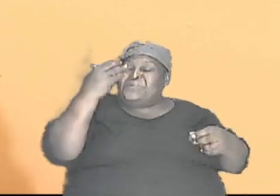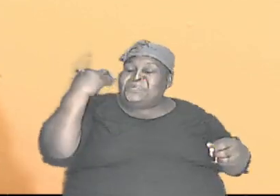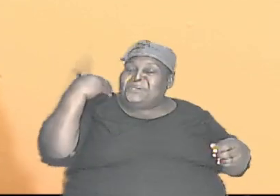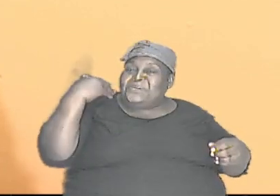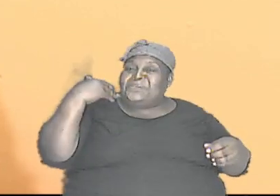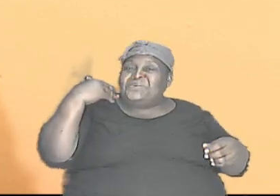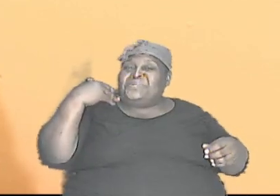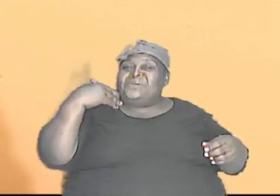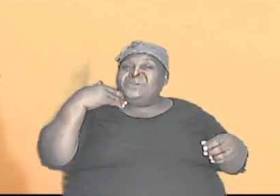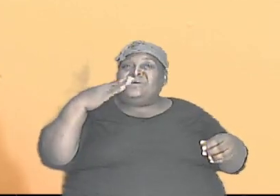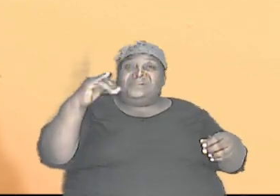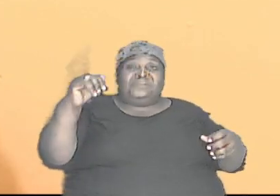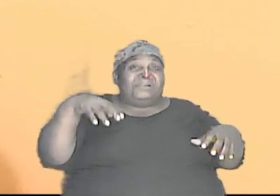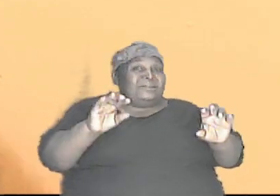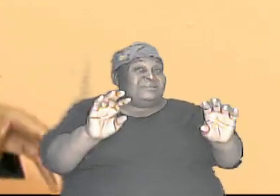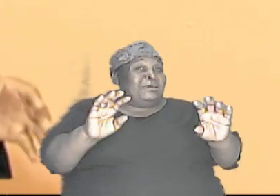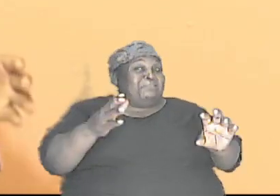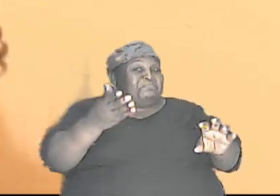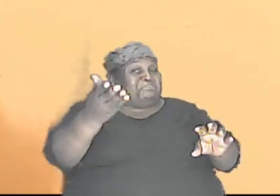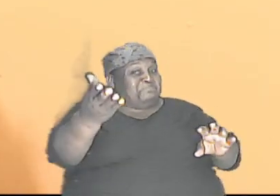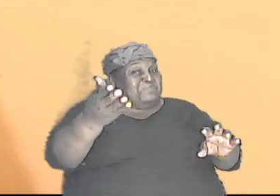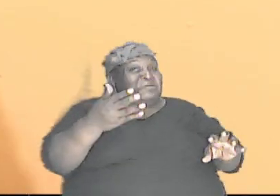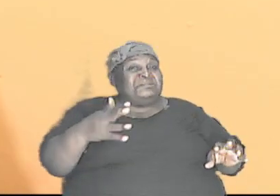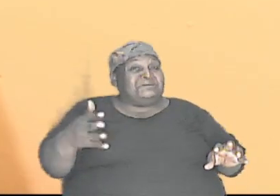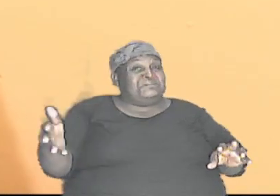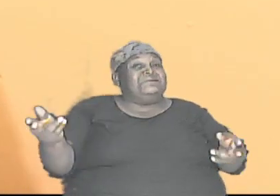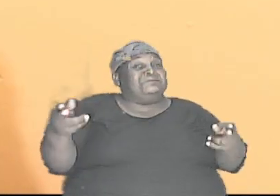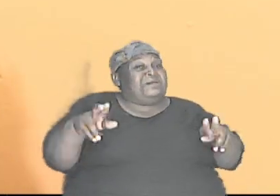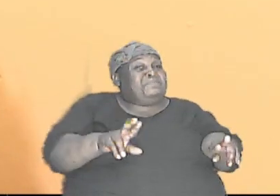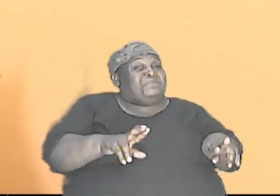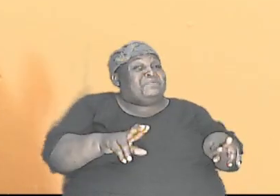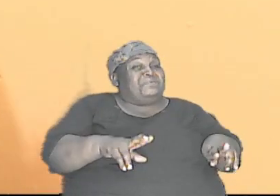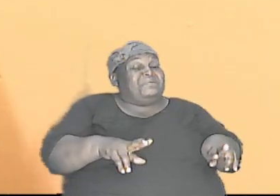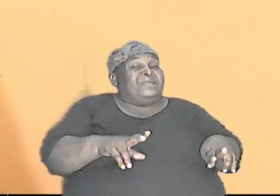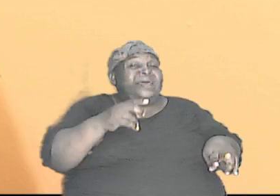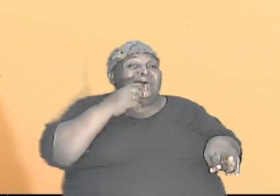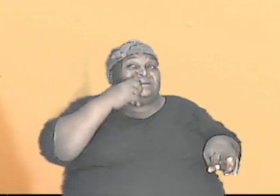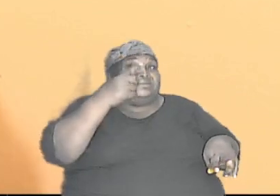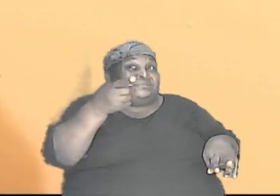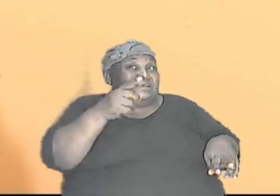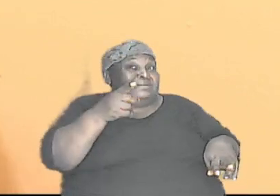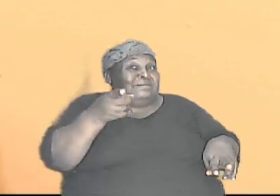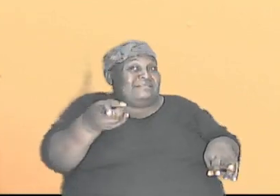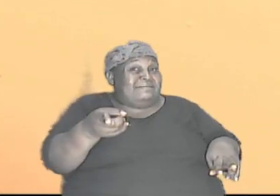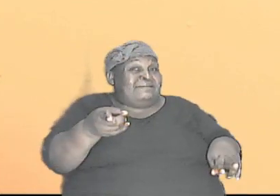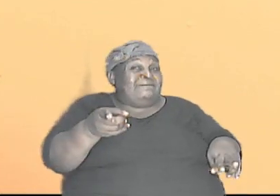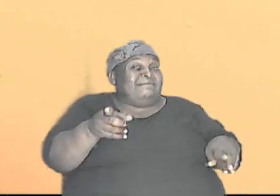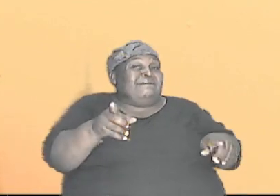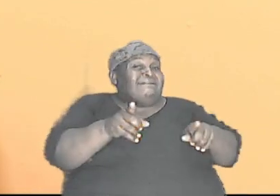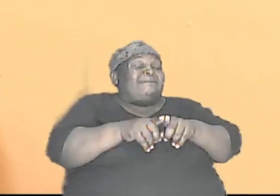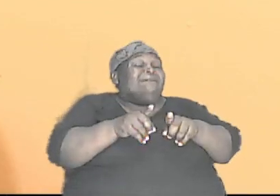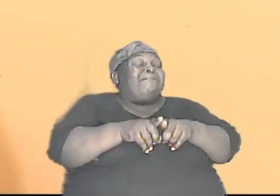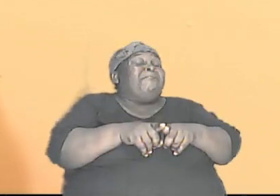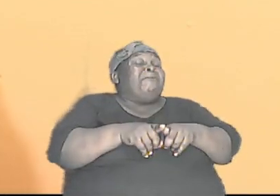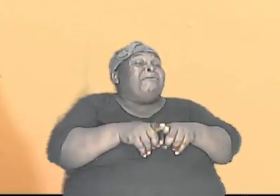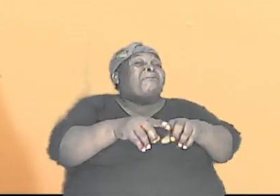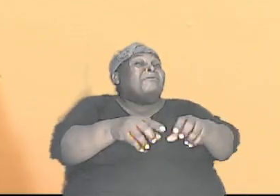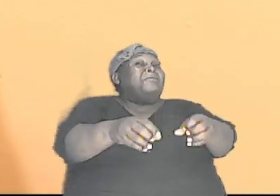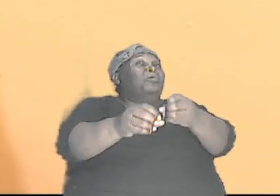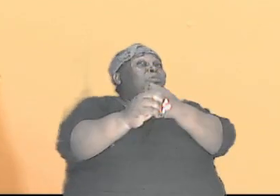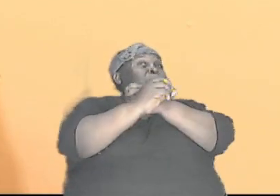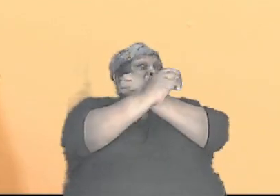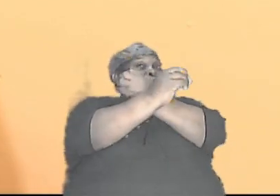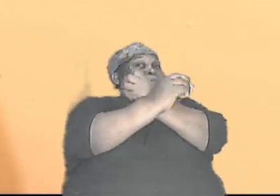and just by chance these things happened and they have said this as opposed to what